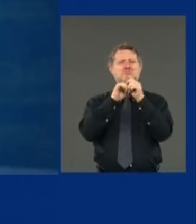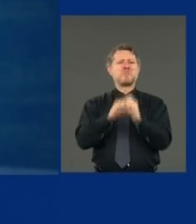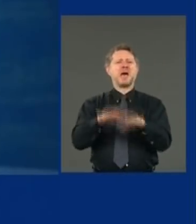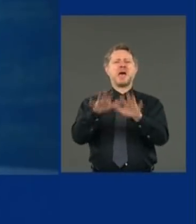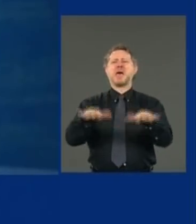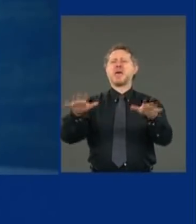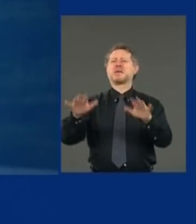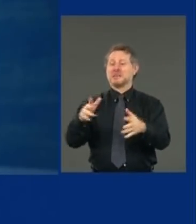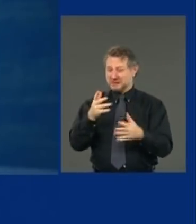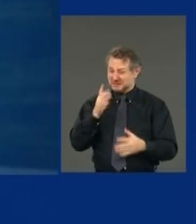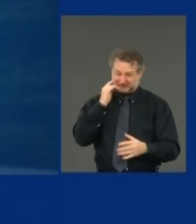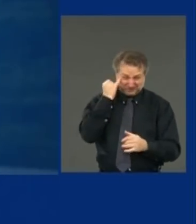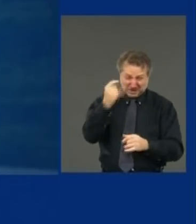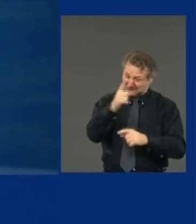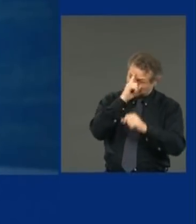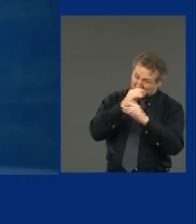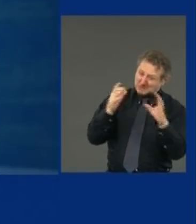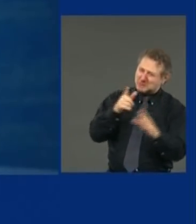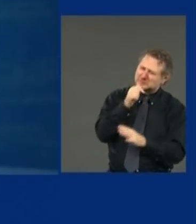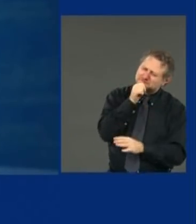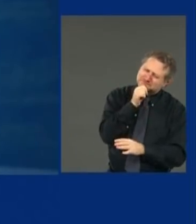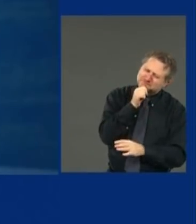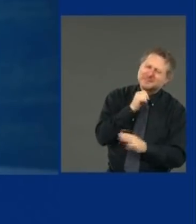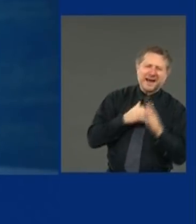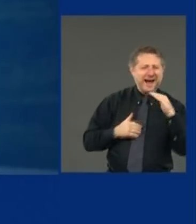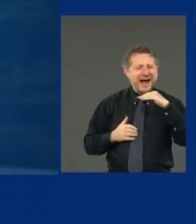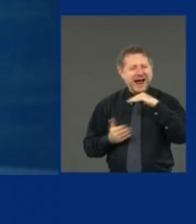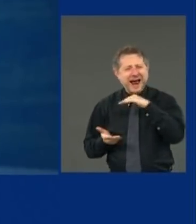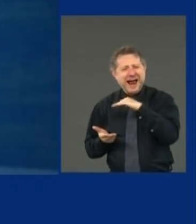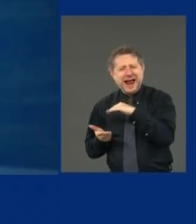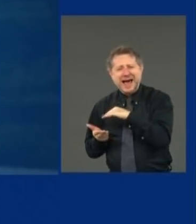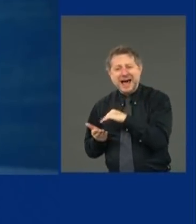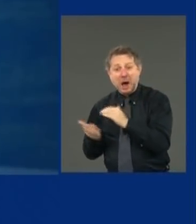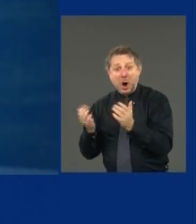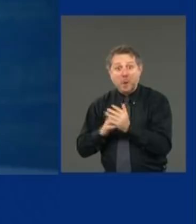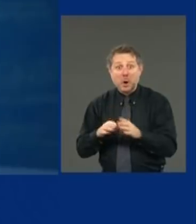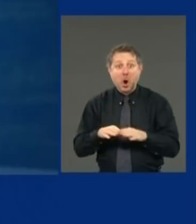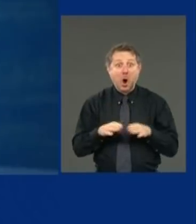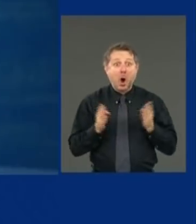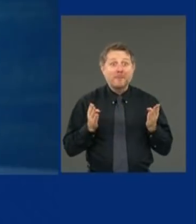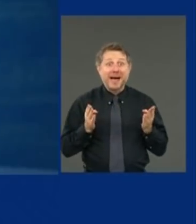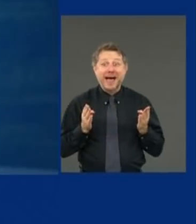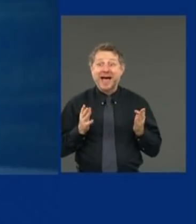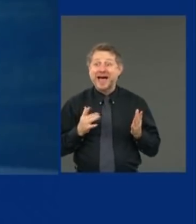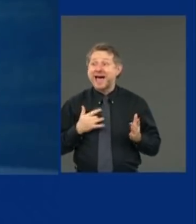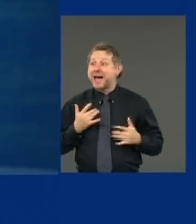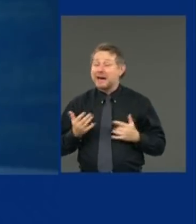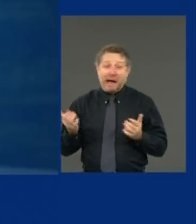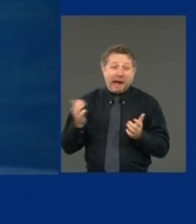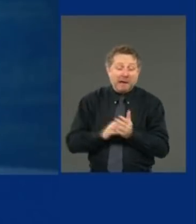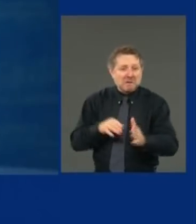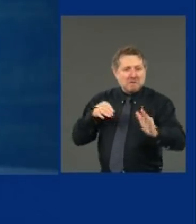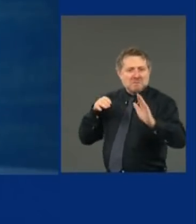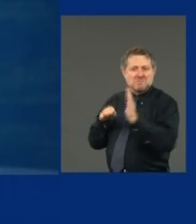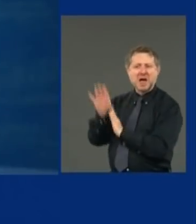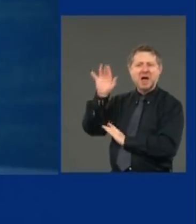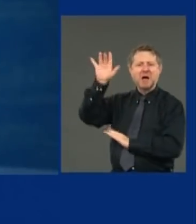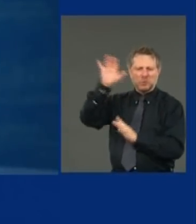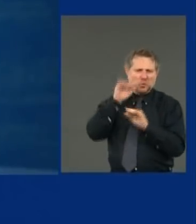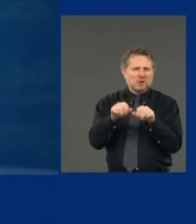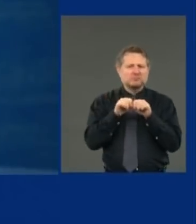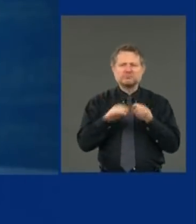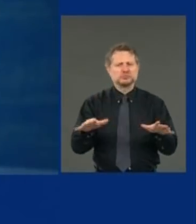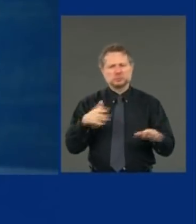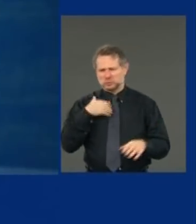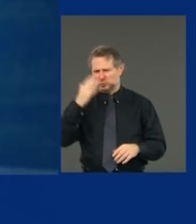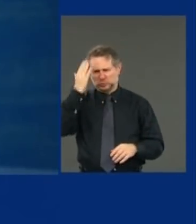we went through. You start to reopen. You're not doing the monitoring and the vigilance and it actually winds up with another hotspot